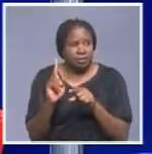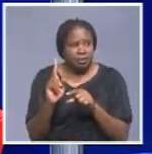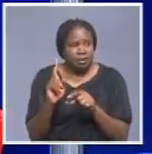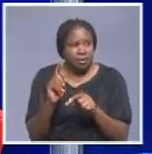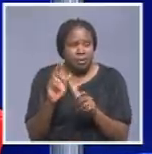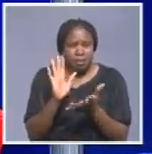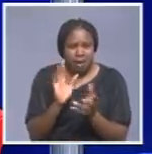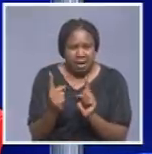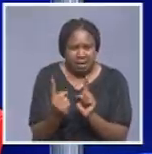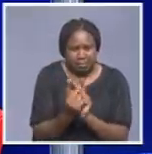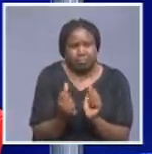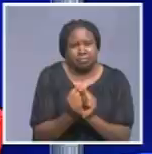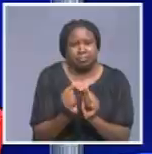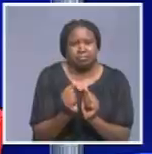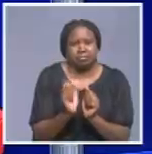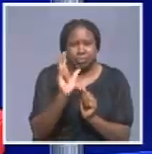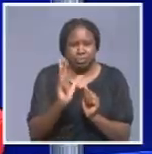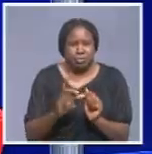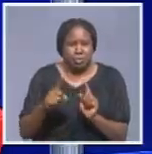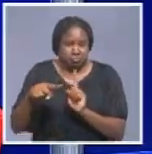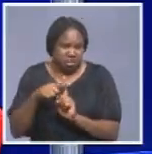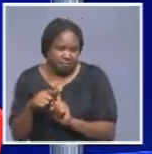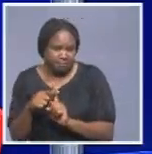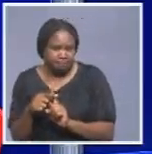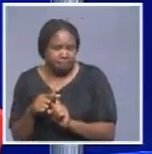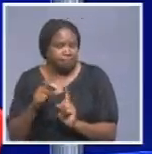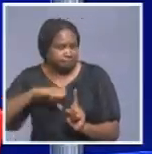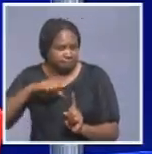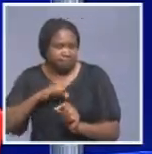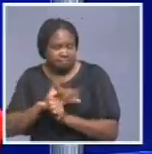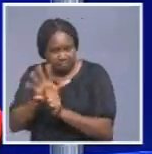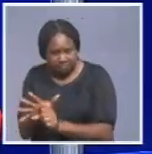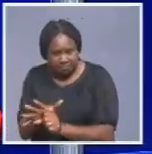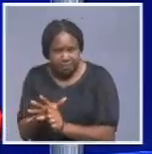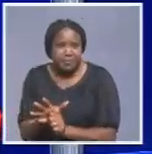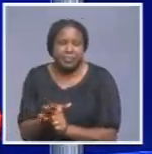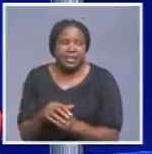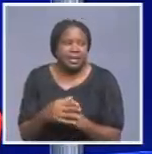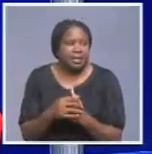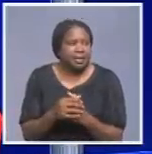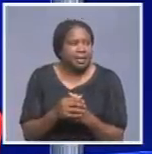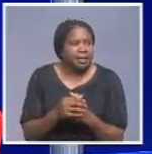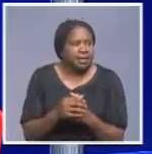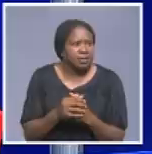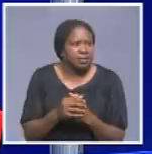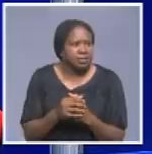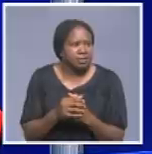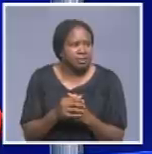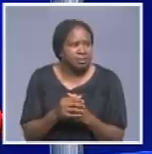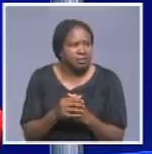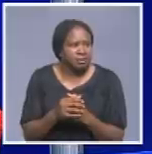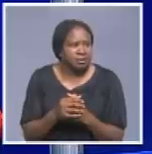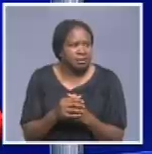close contact. So, in close contact, so to say, a distance of